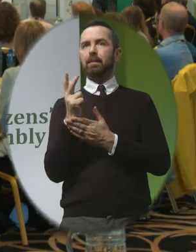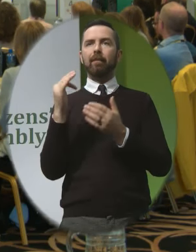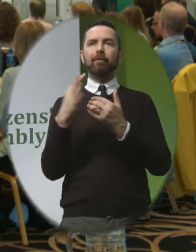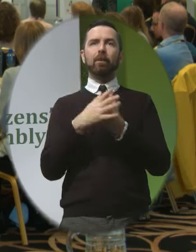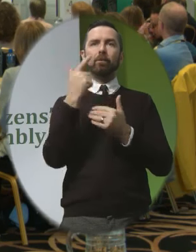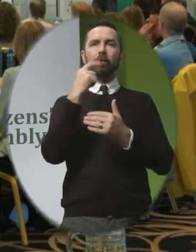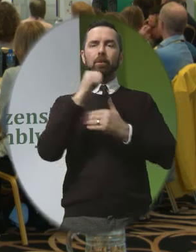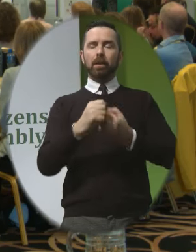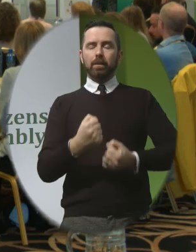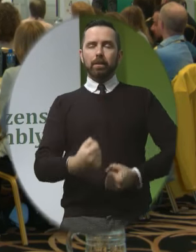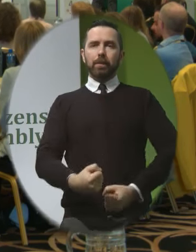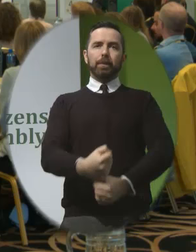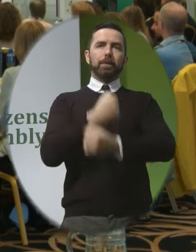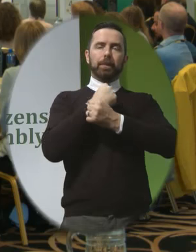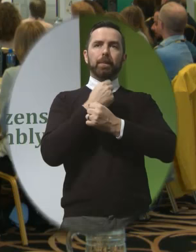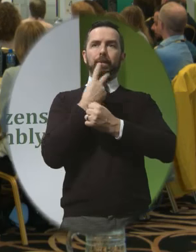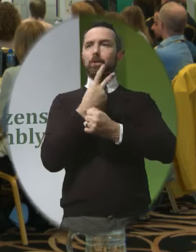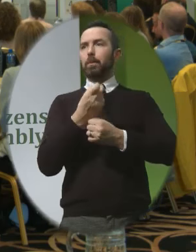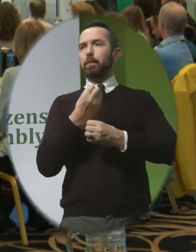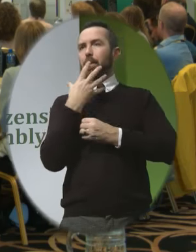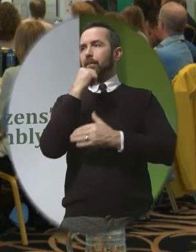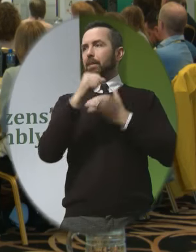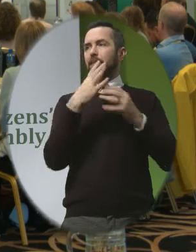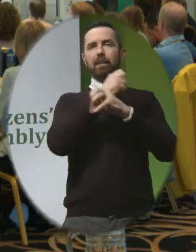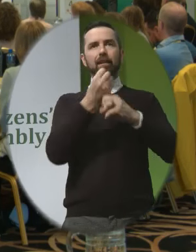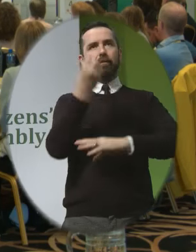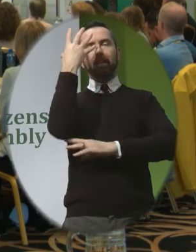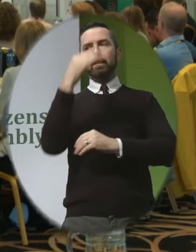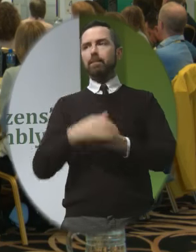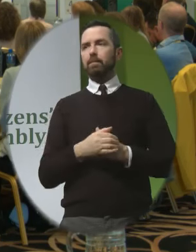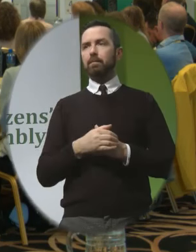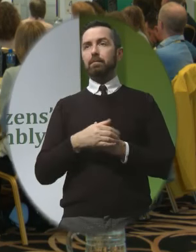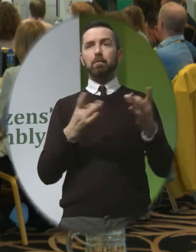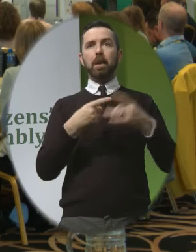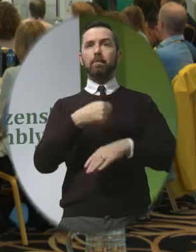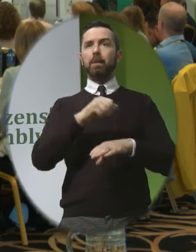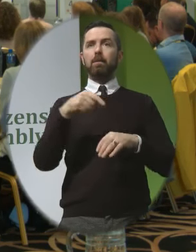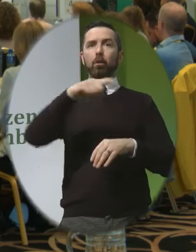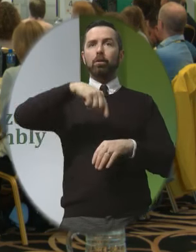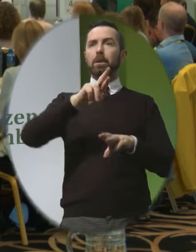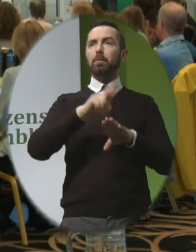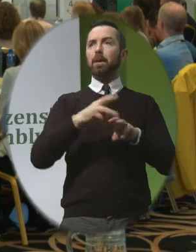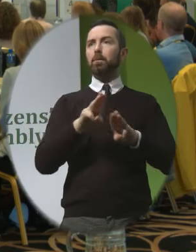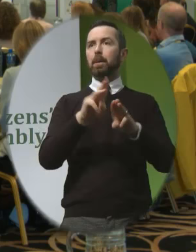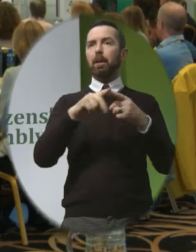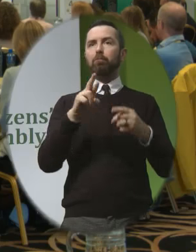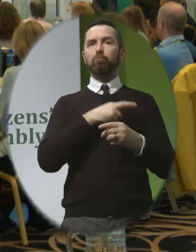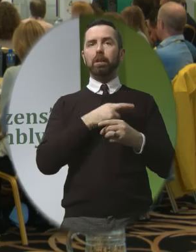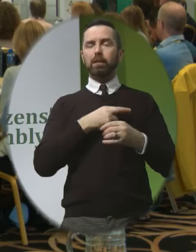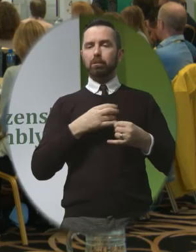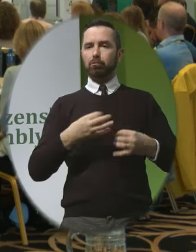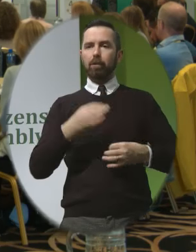those two days two wonderful days we will never forget he's made us better people and for that we are forever grateful